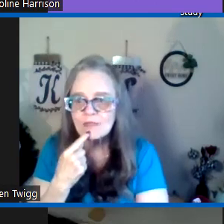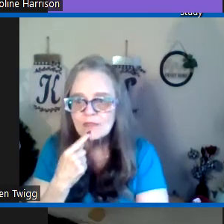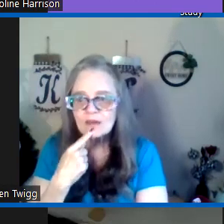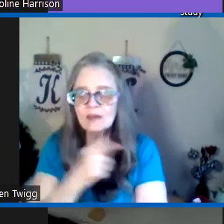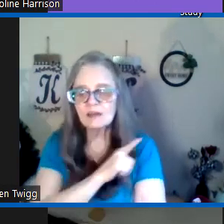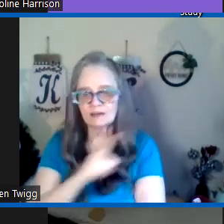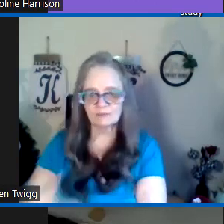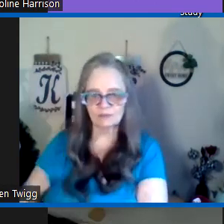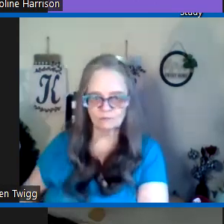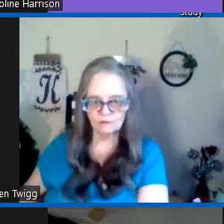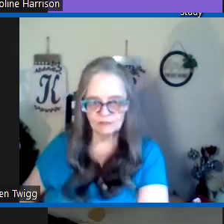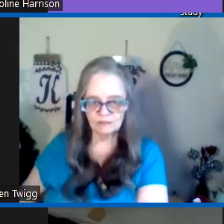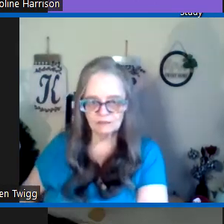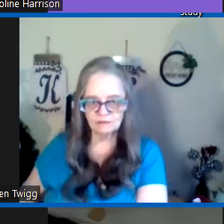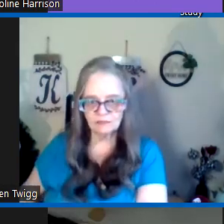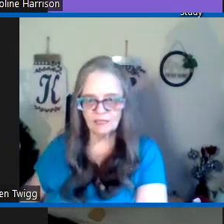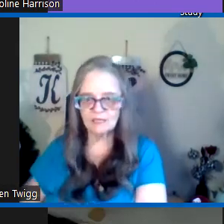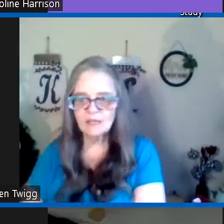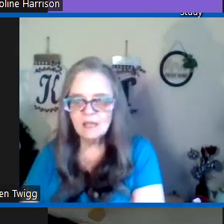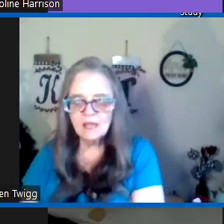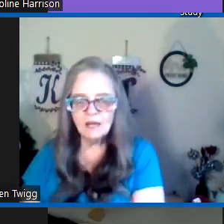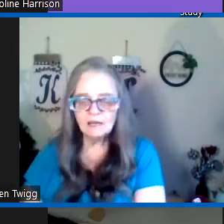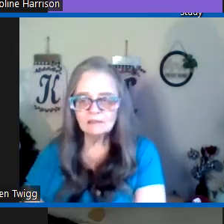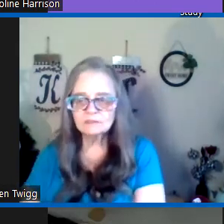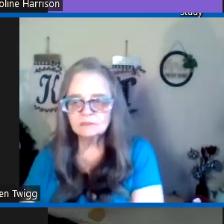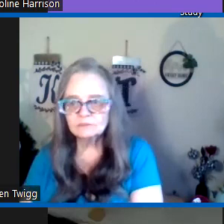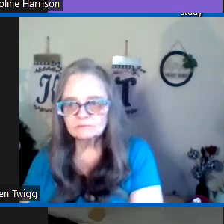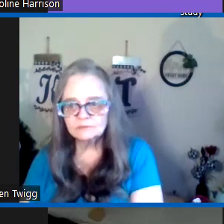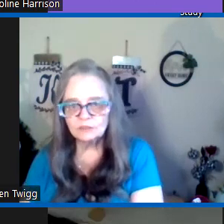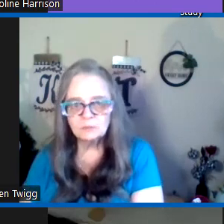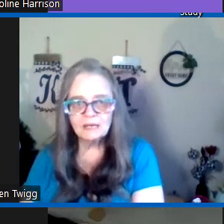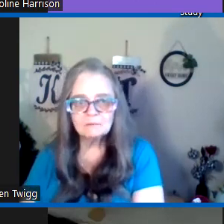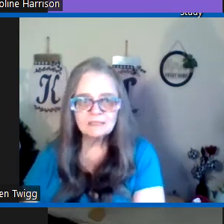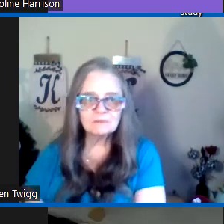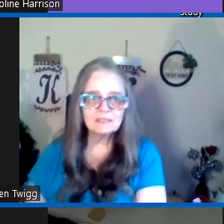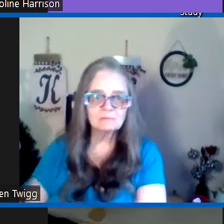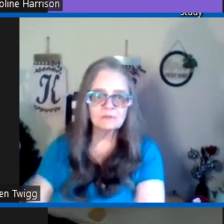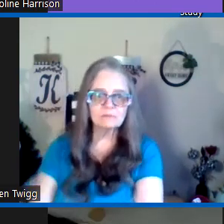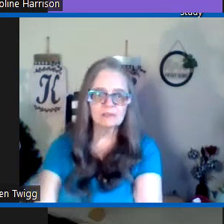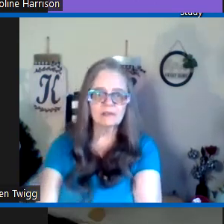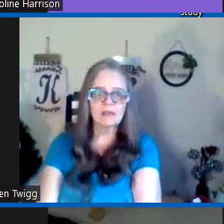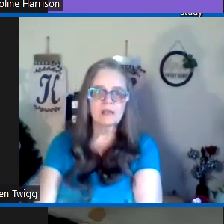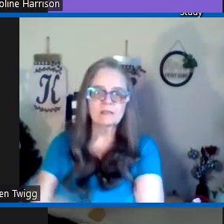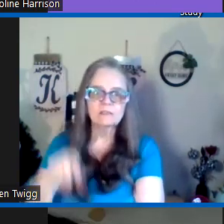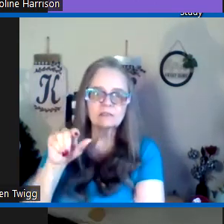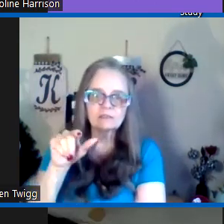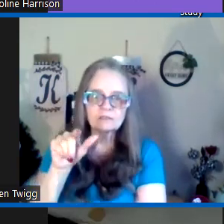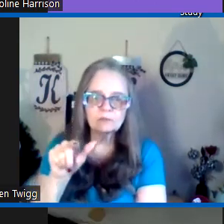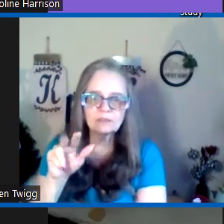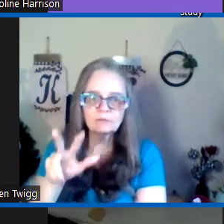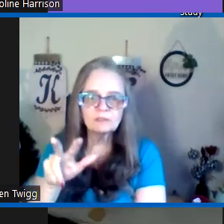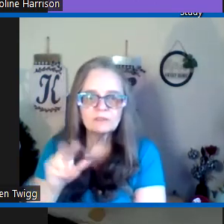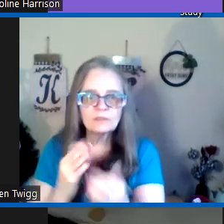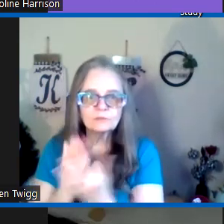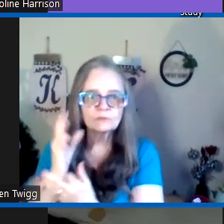mouth of the lord okay so jeremiah was upset with him there and in